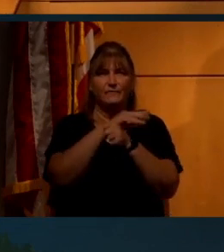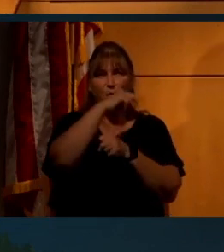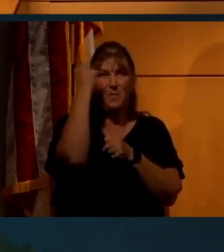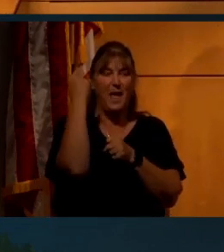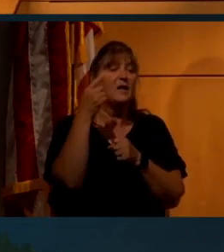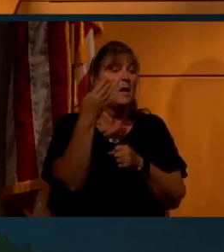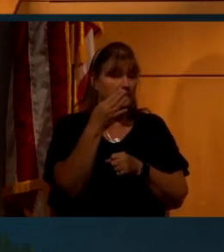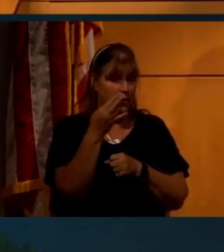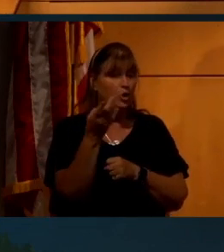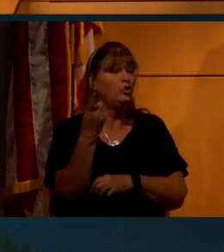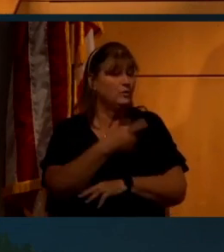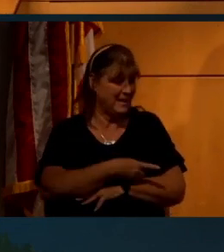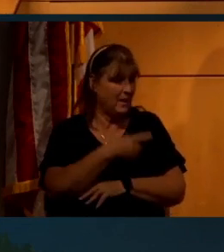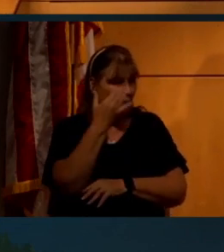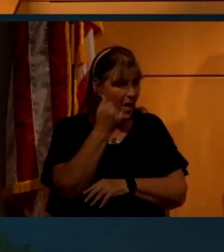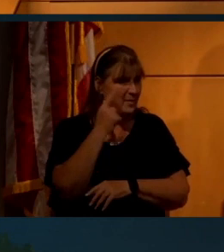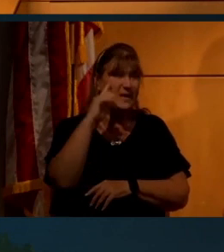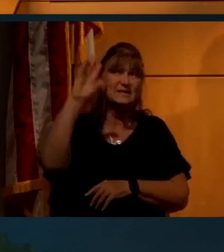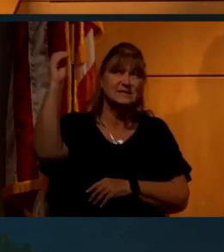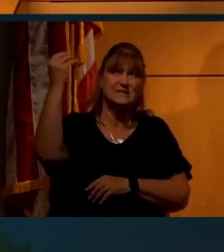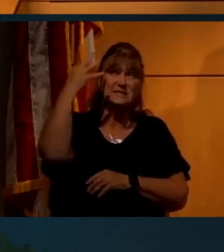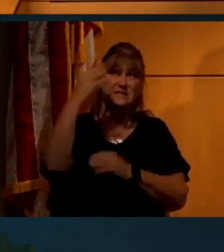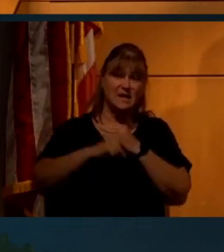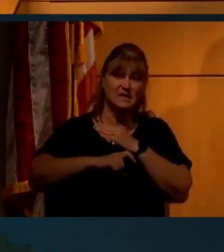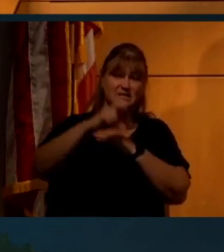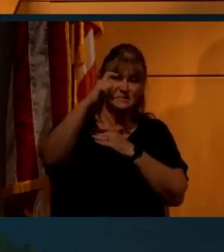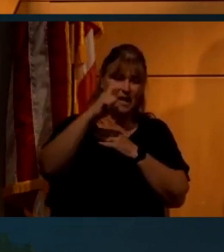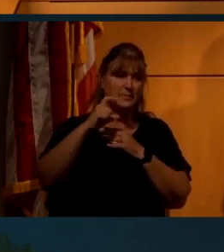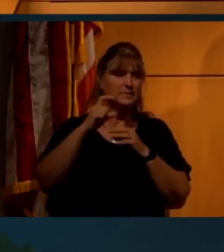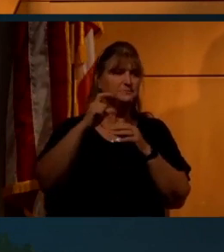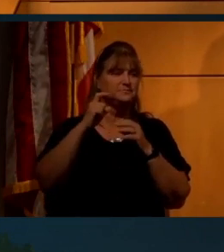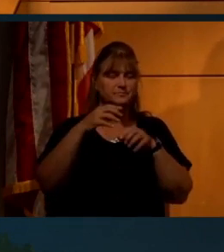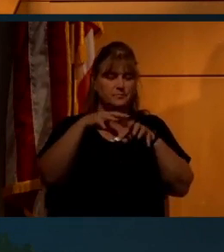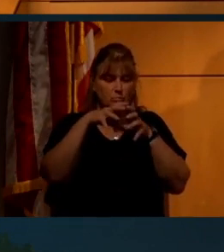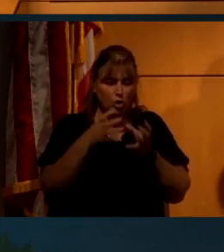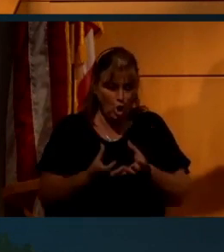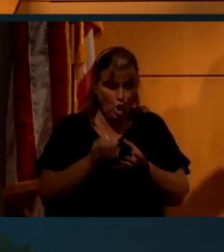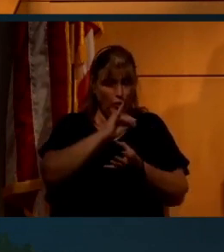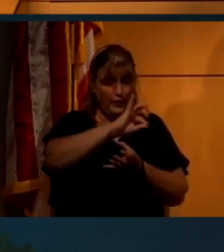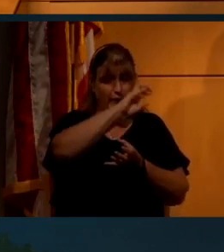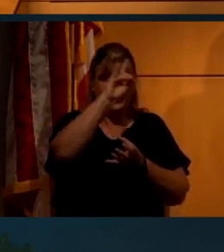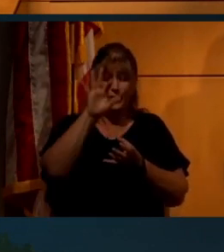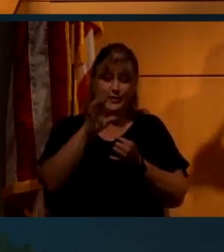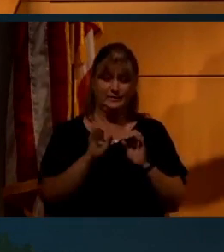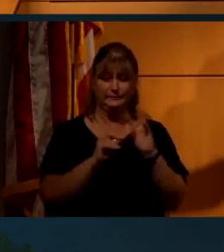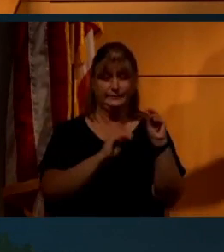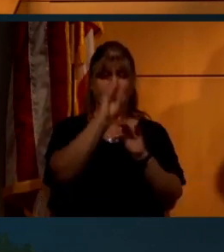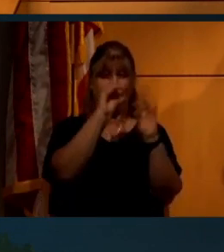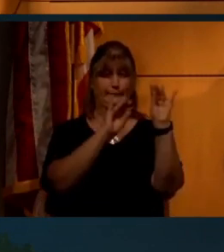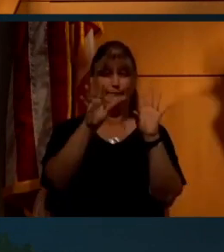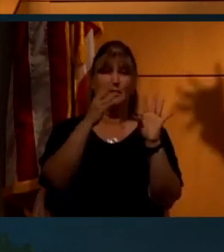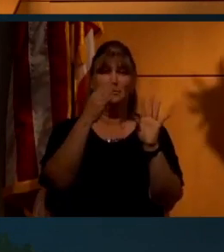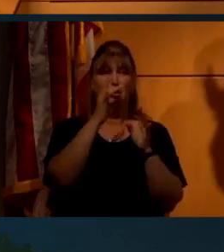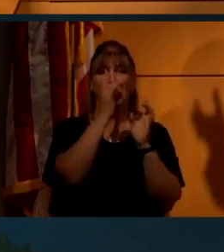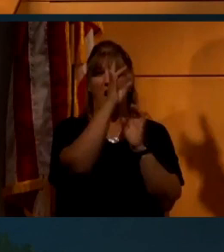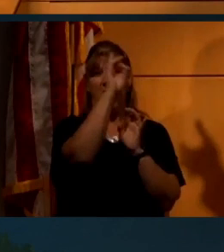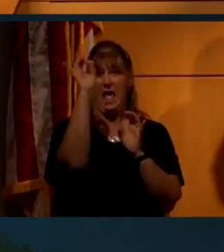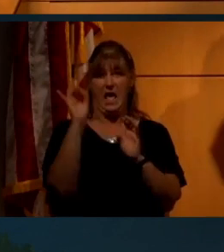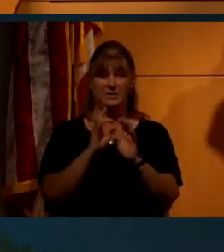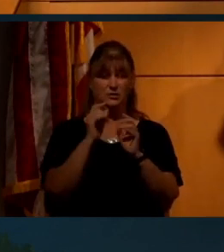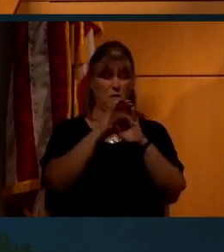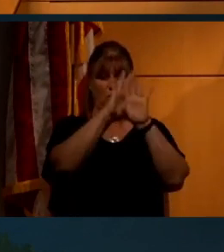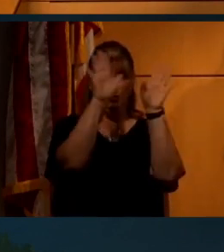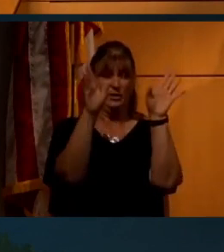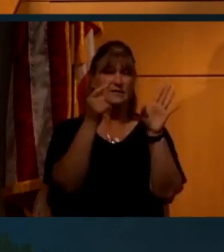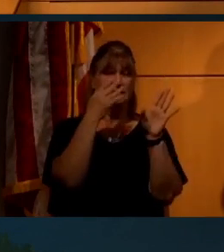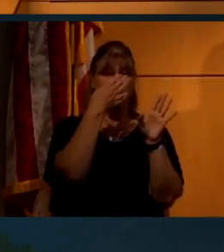The sky is blue during the day because the sun is up. There are constituents in the Earth's atmosphere that scatter blue light all over the sky. And so anywhere you look in the